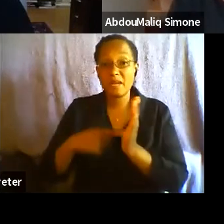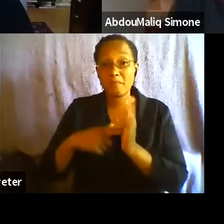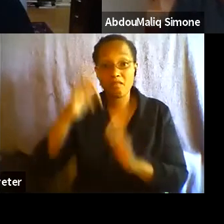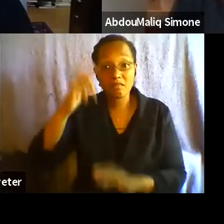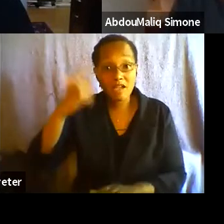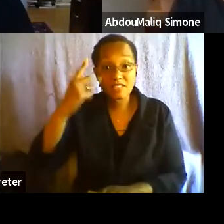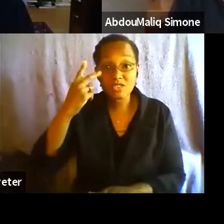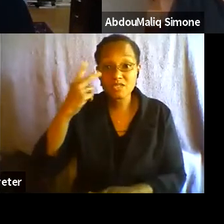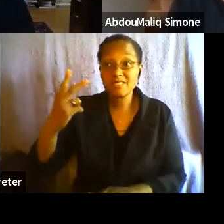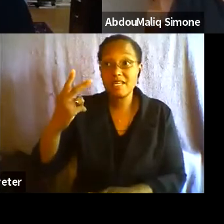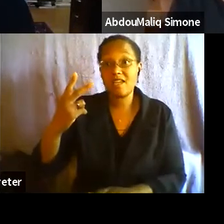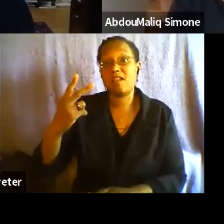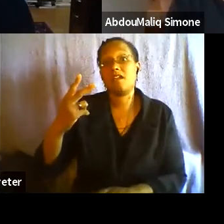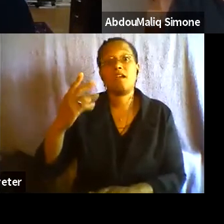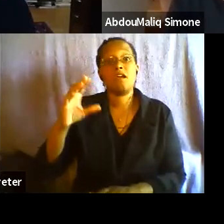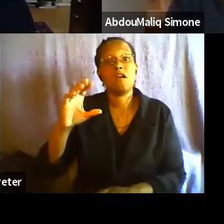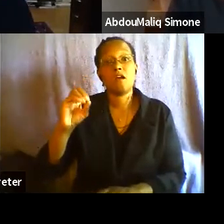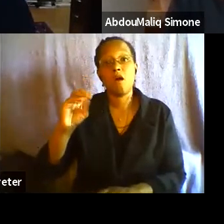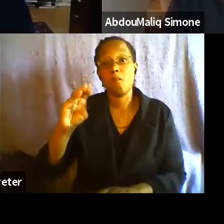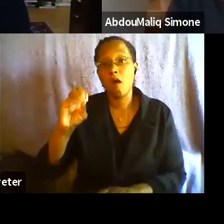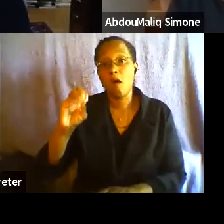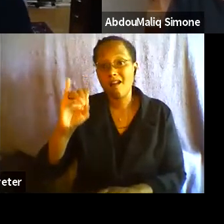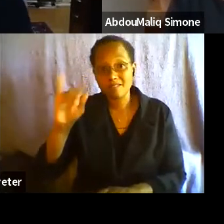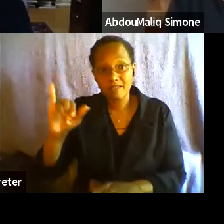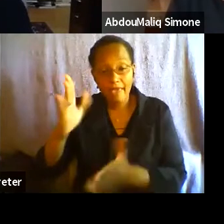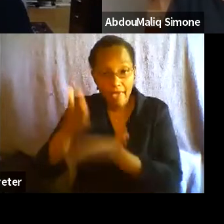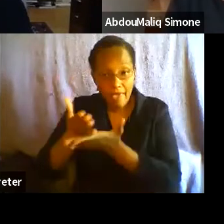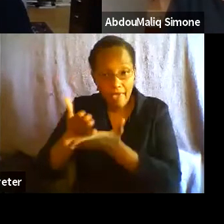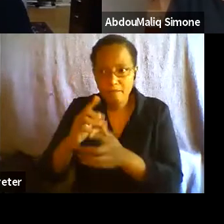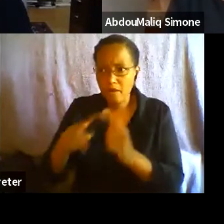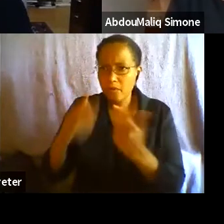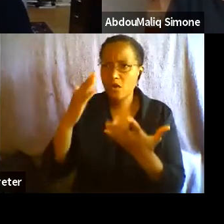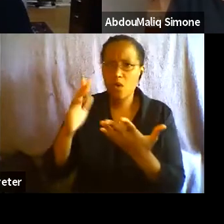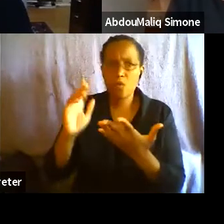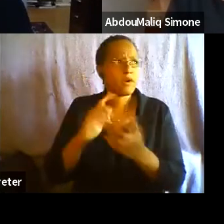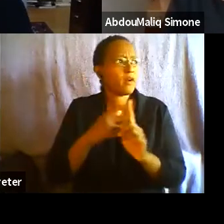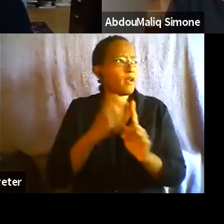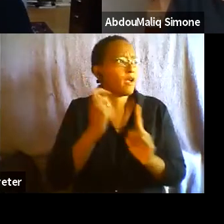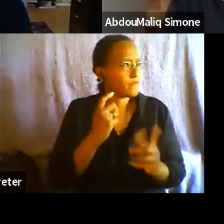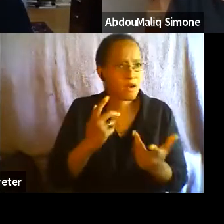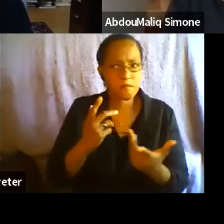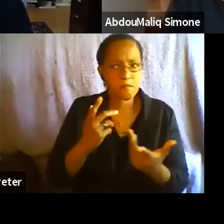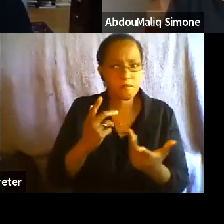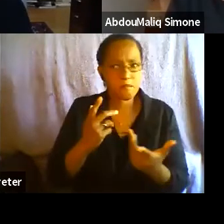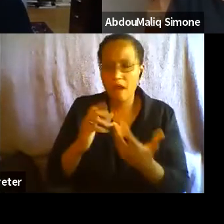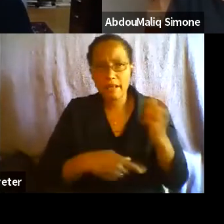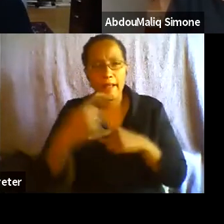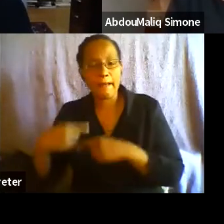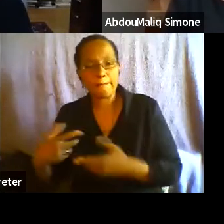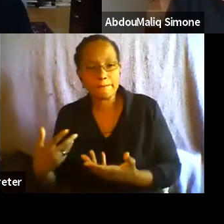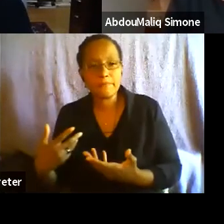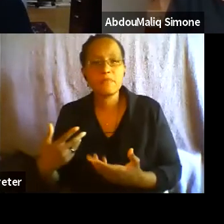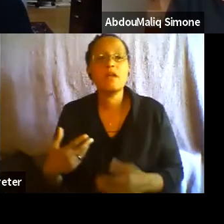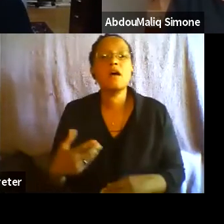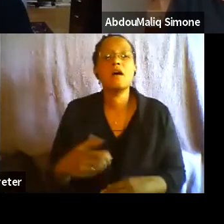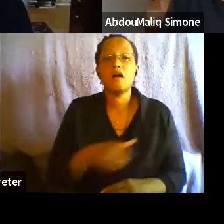without knowing where it's come from or the ways in which it has come. The opposite of that, of course, this, you know, fetishizing